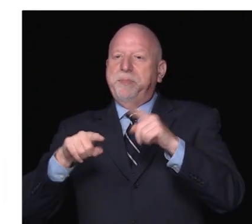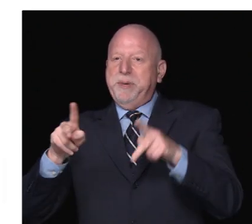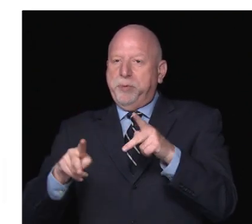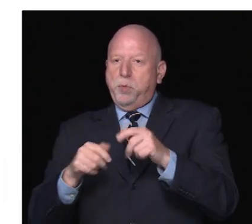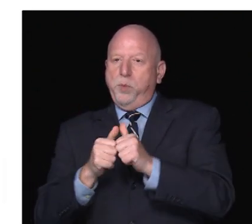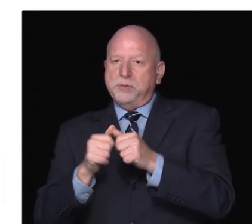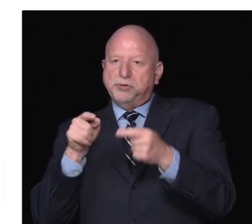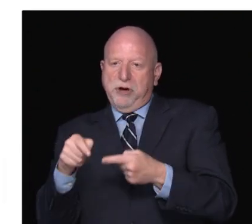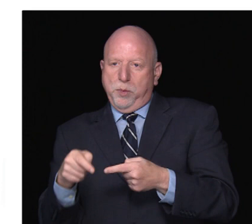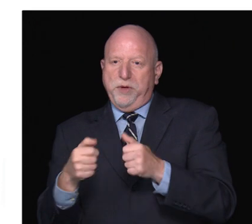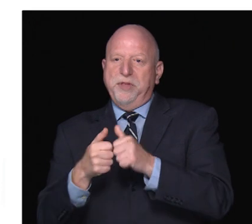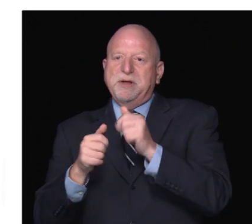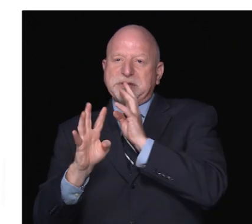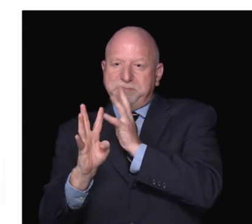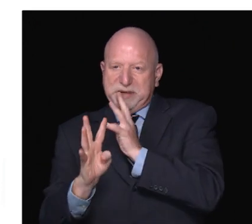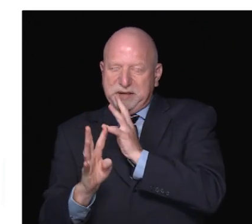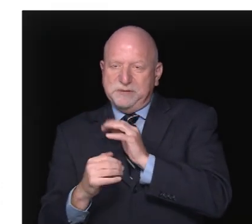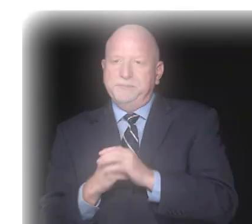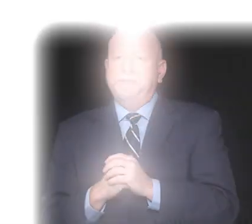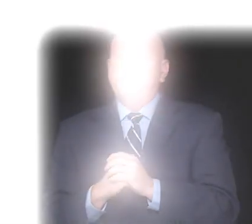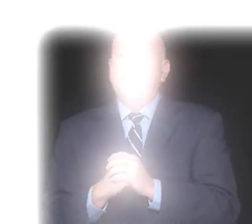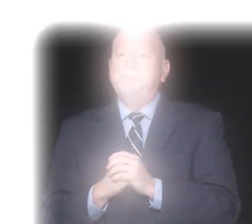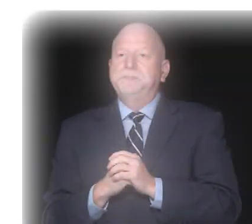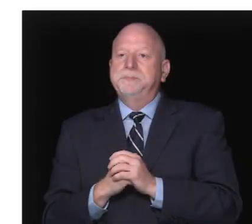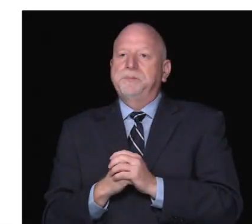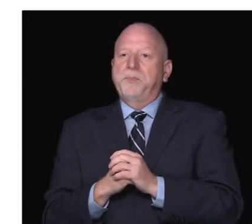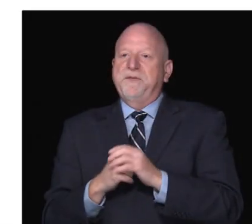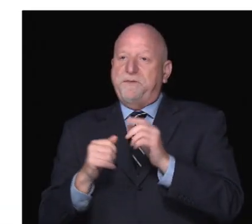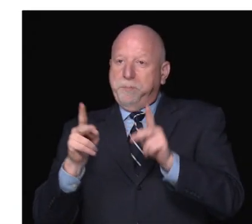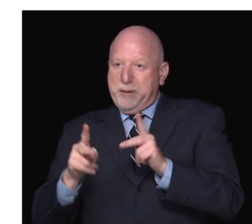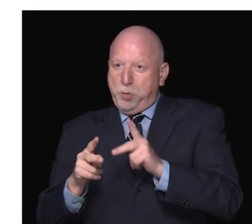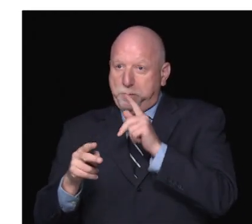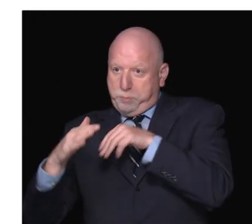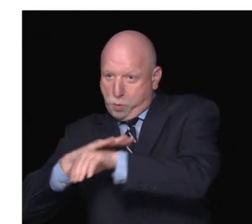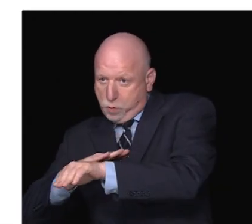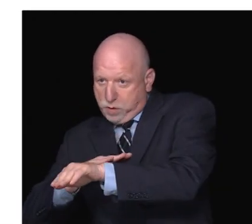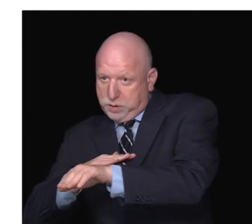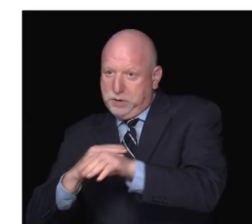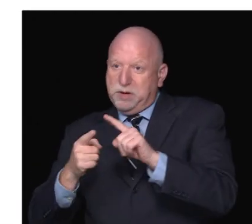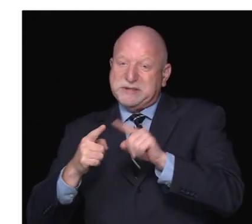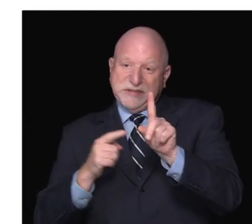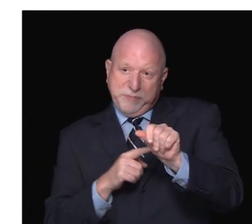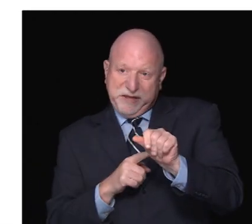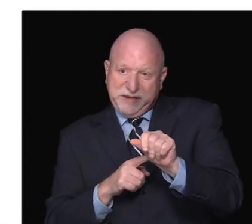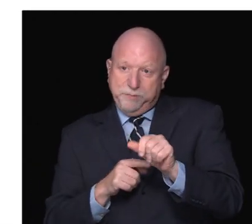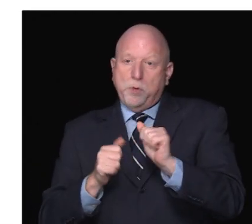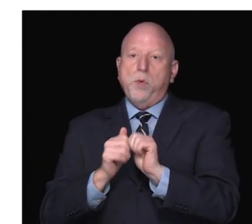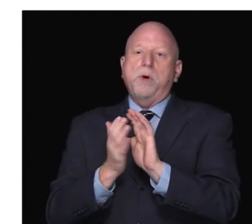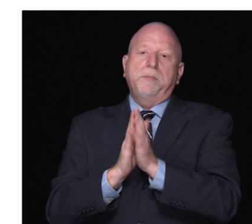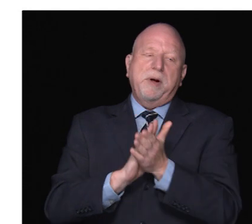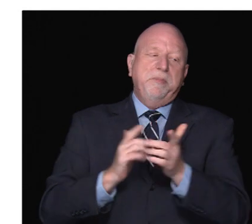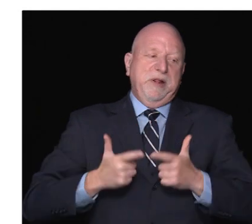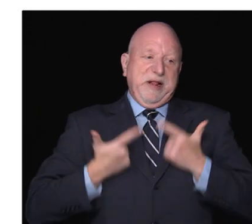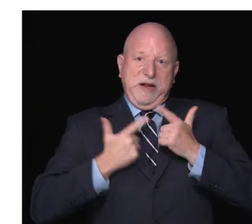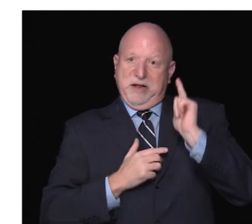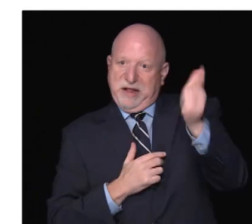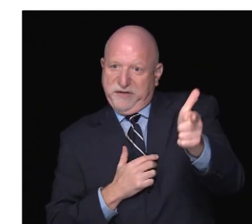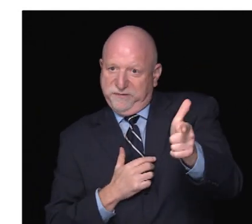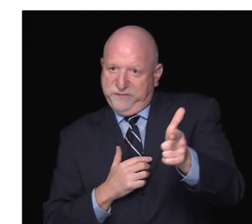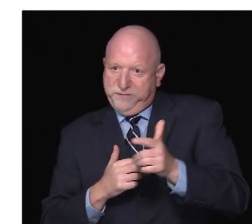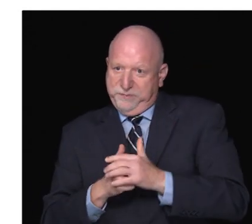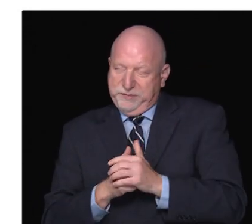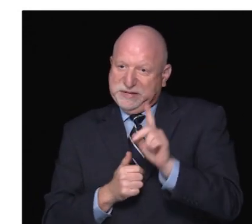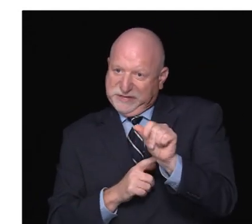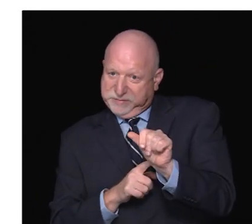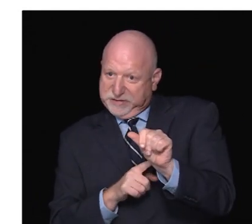have difficulties in generating speech. From individuals who have had their disabling conditions for all or most of their lives